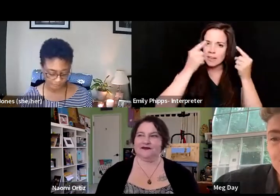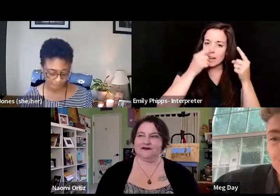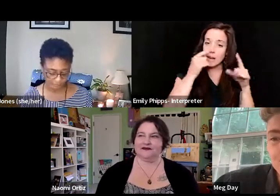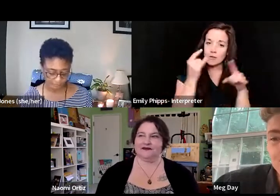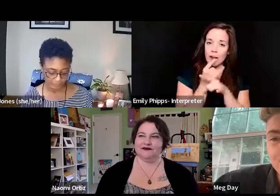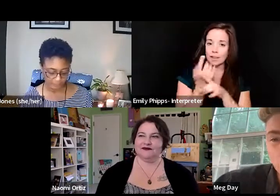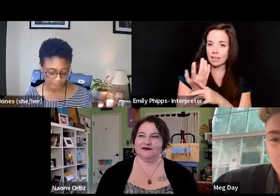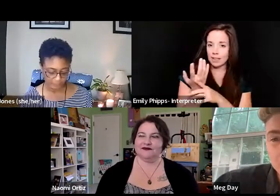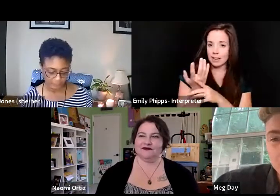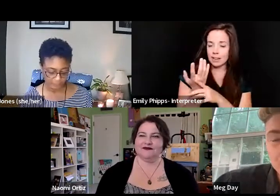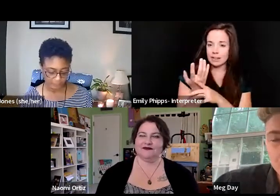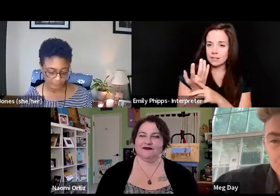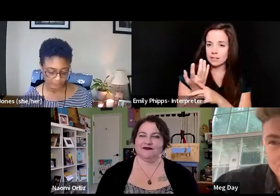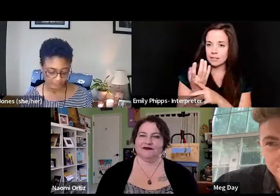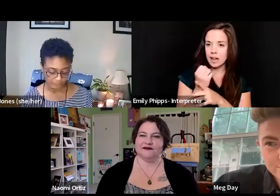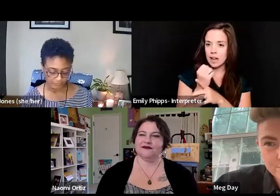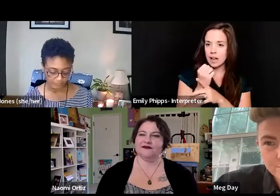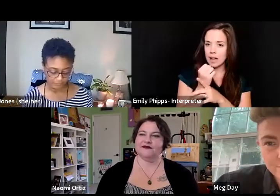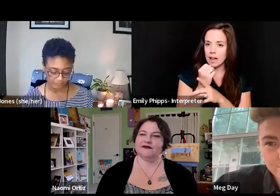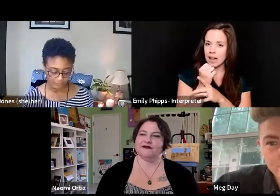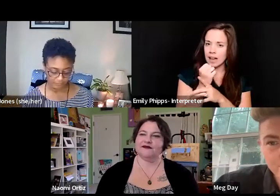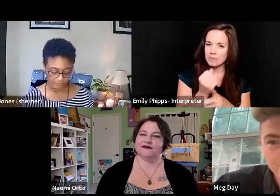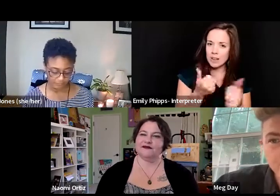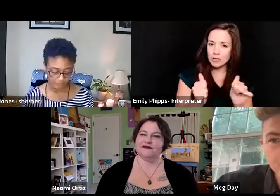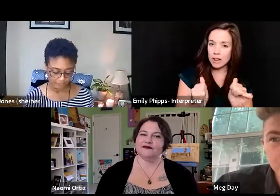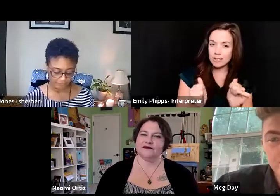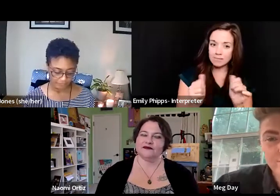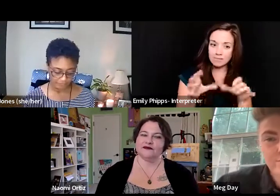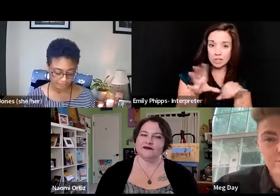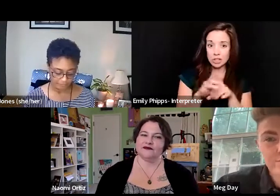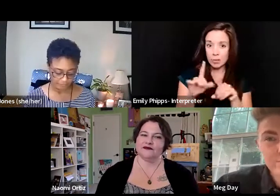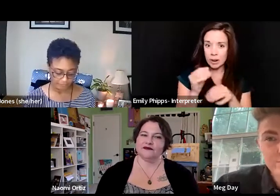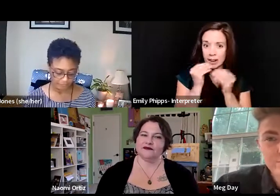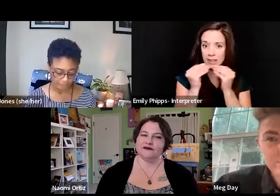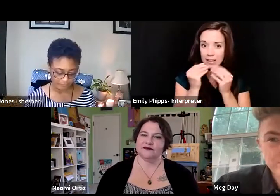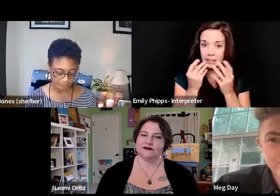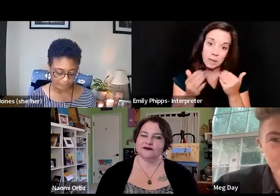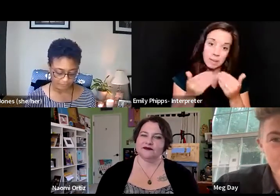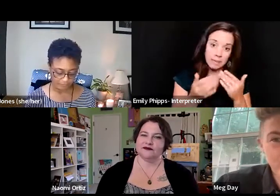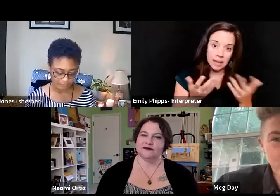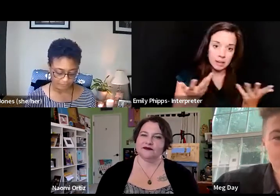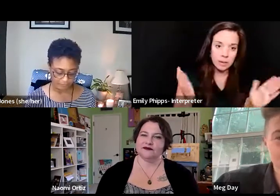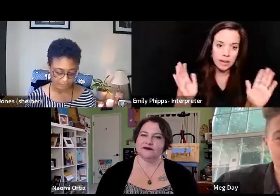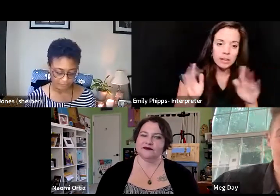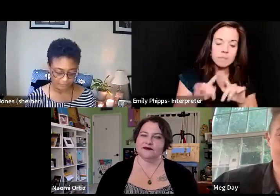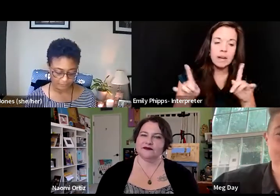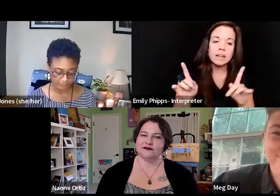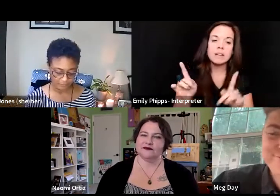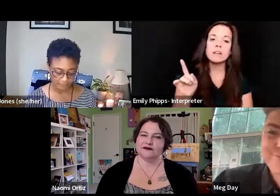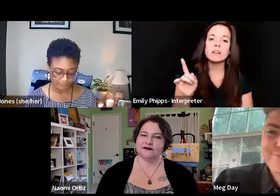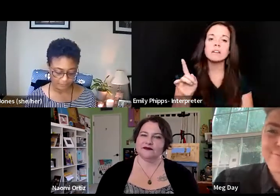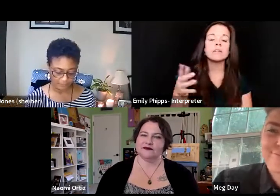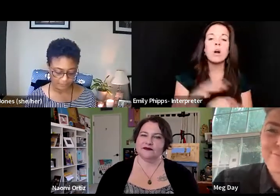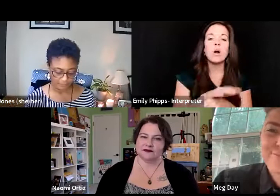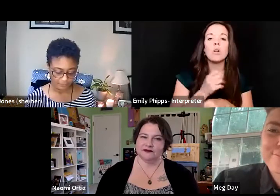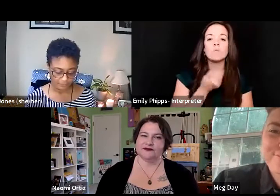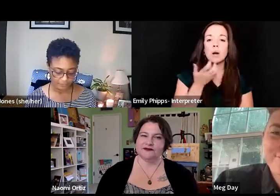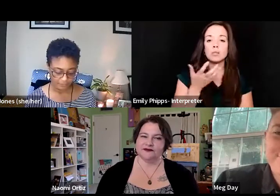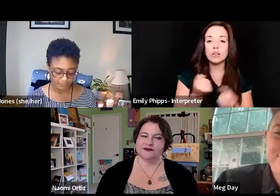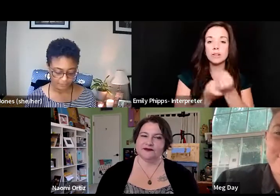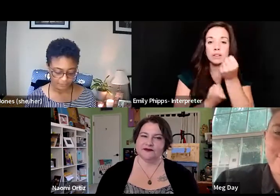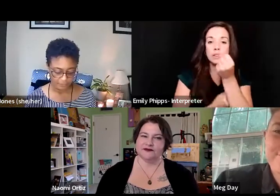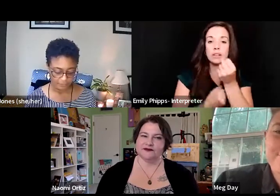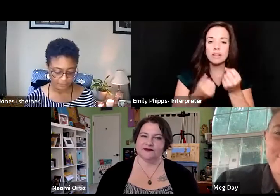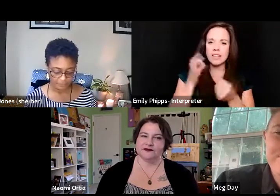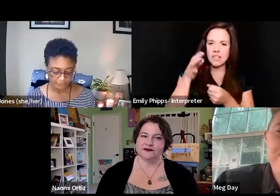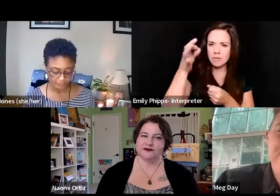and I'm not trying to shit where I eat, but you know, with, I might be anyway, but with, you know, the whole poetry foundation, the future lives in our bodies